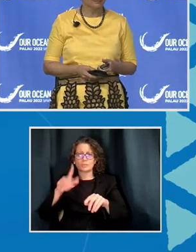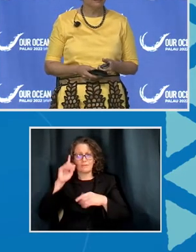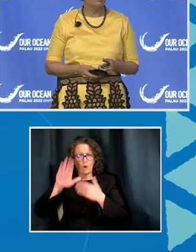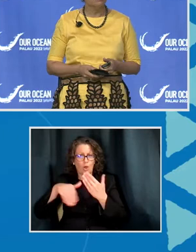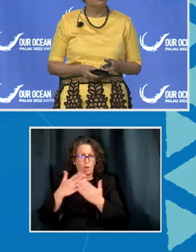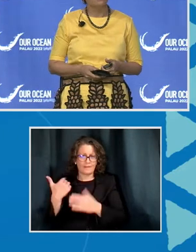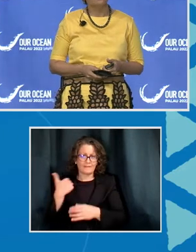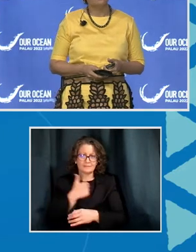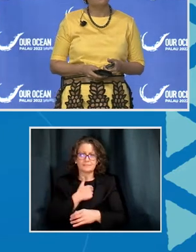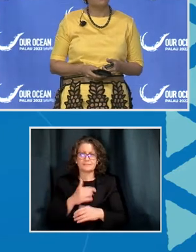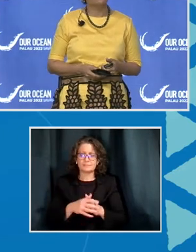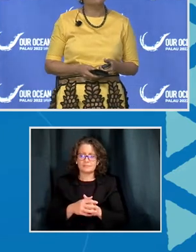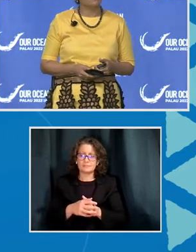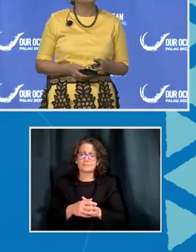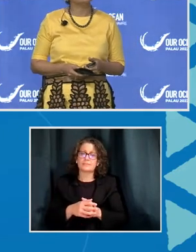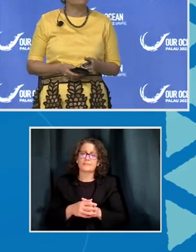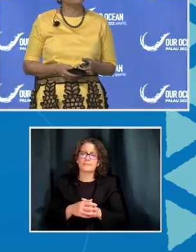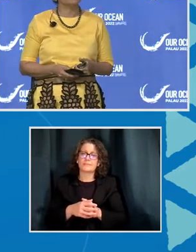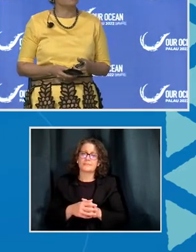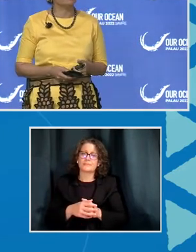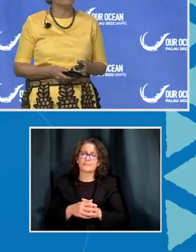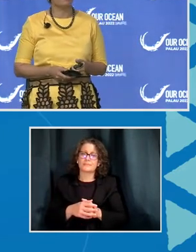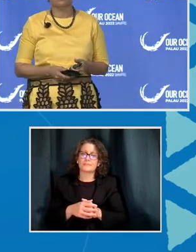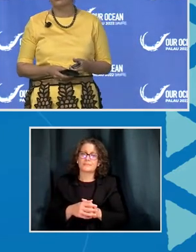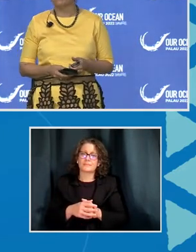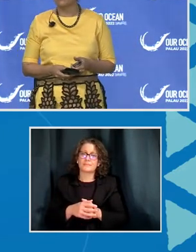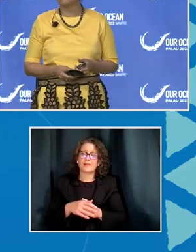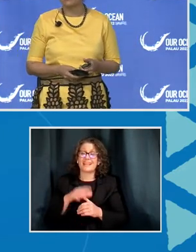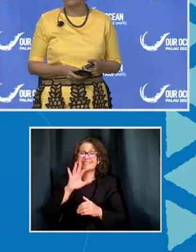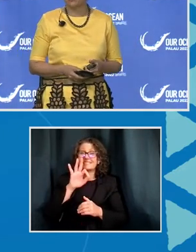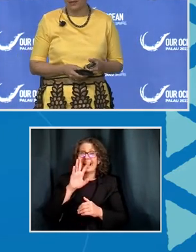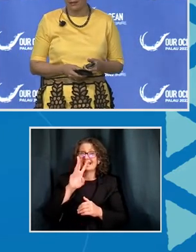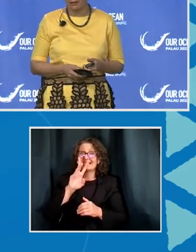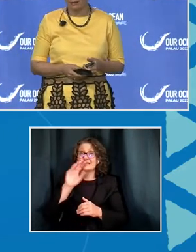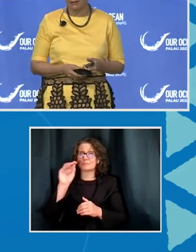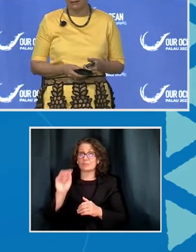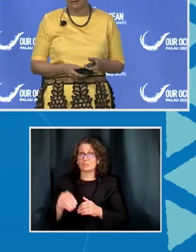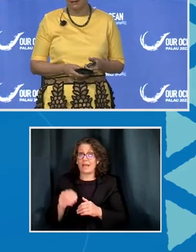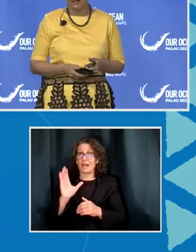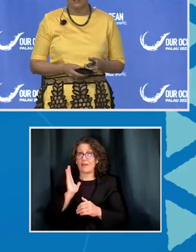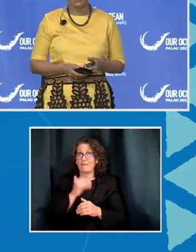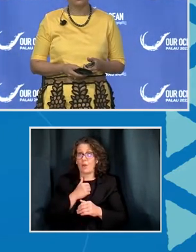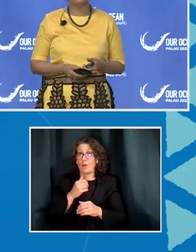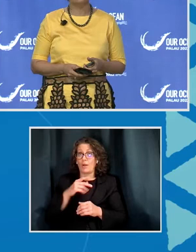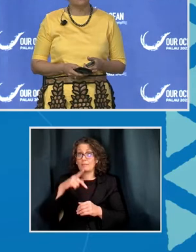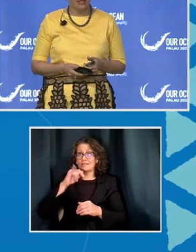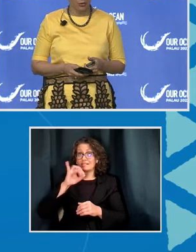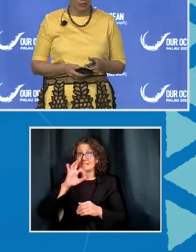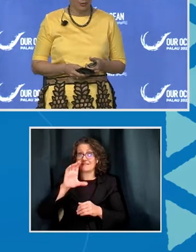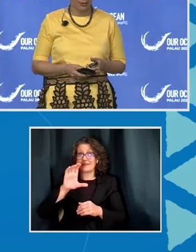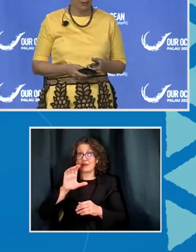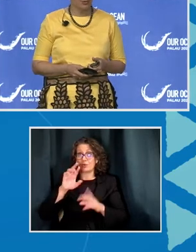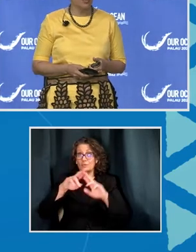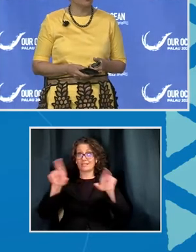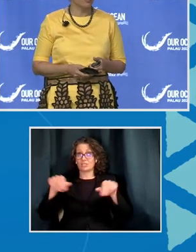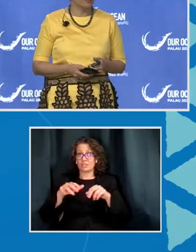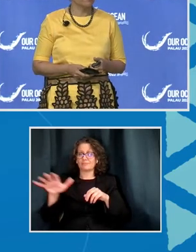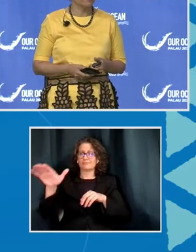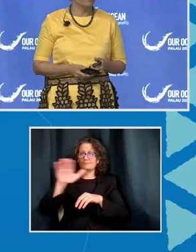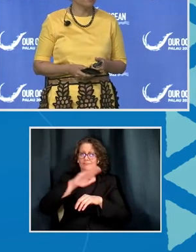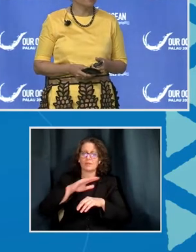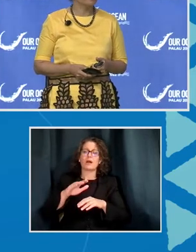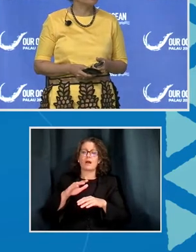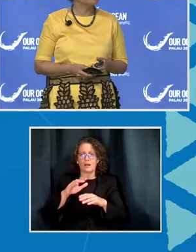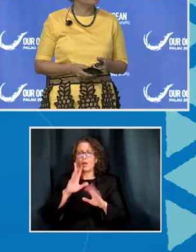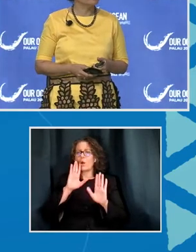It covers 96% of our Pacific region. So, it is central to our